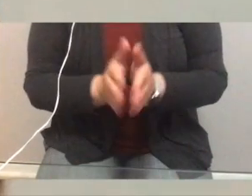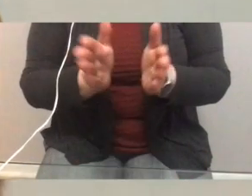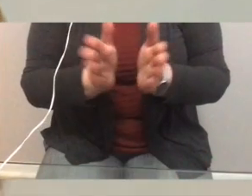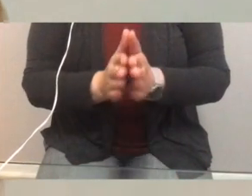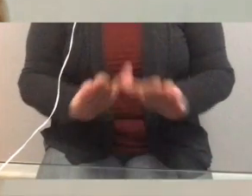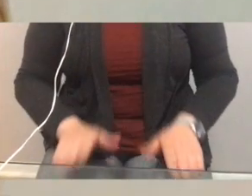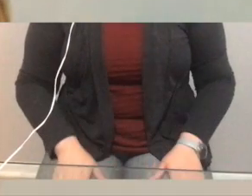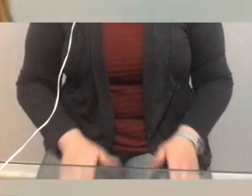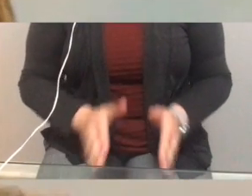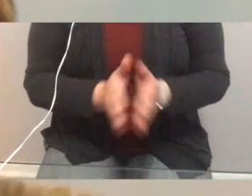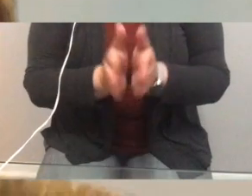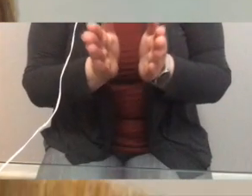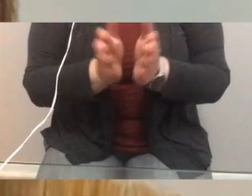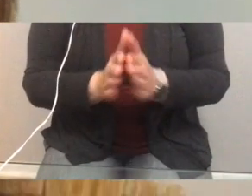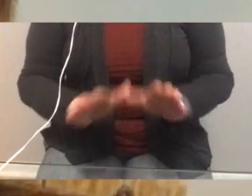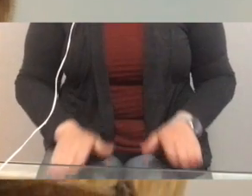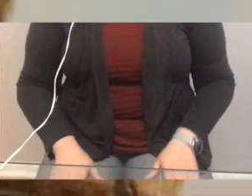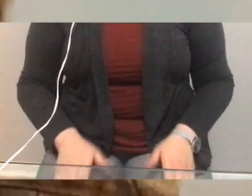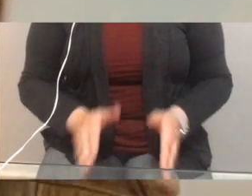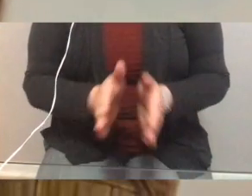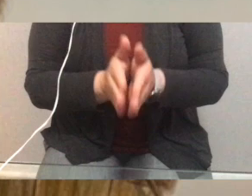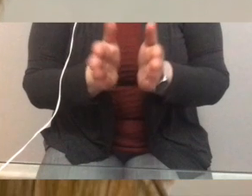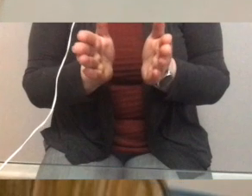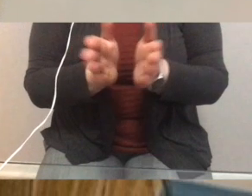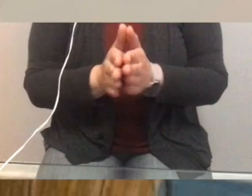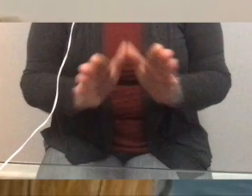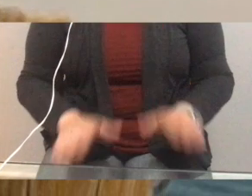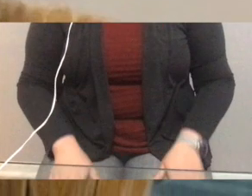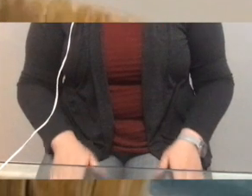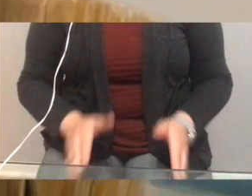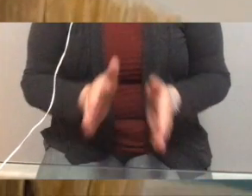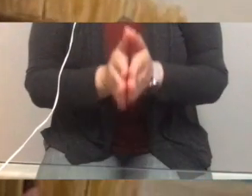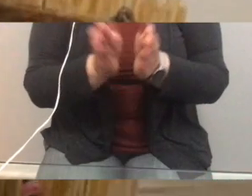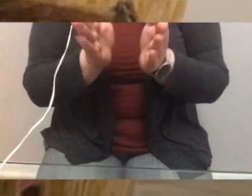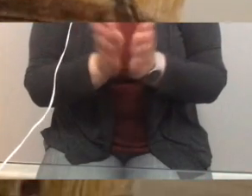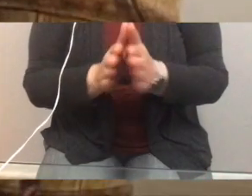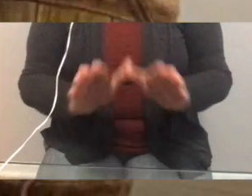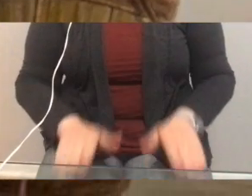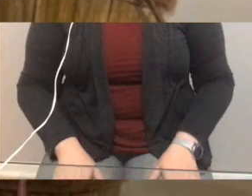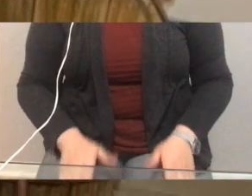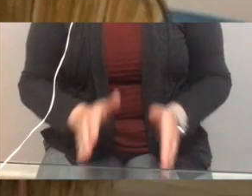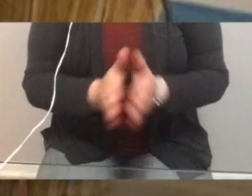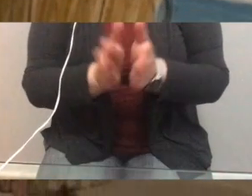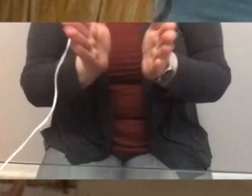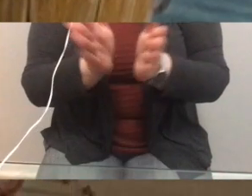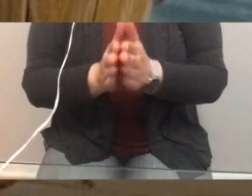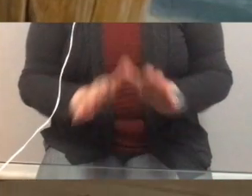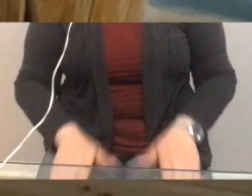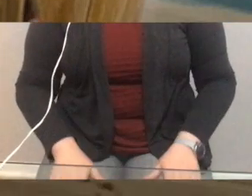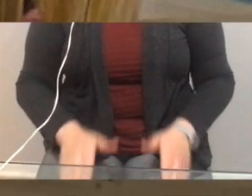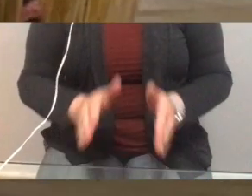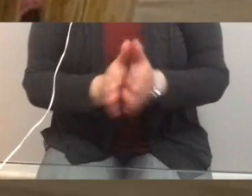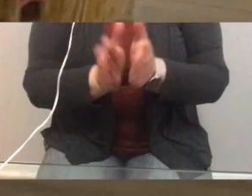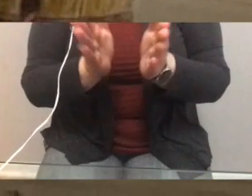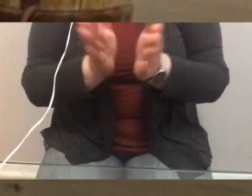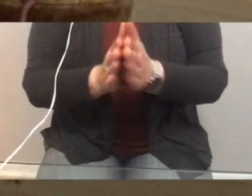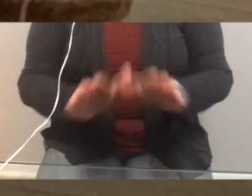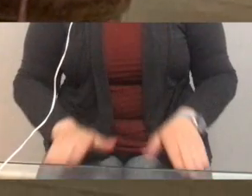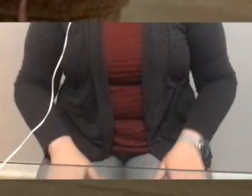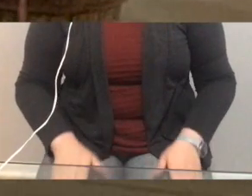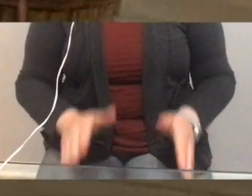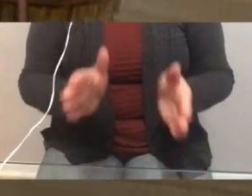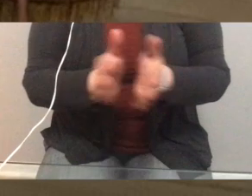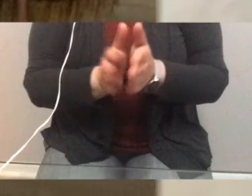knife then Georgie dear Georgie dear Georgie wet the knife then Georgie